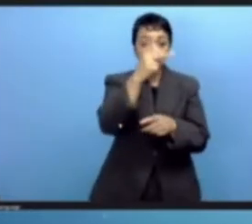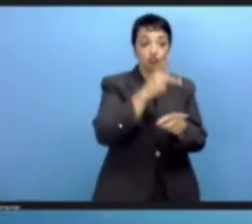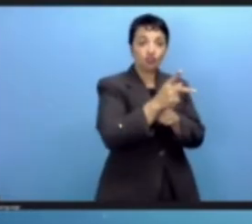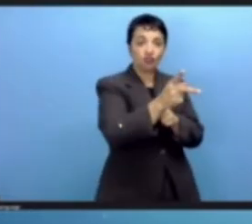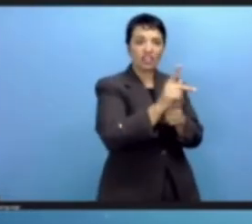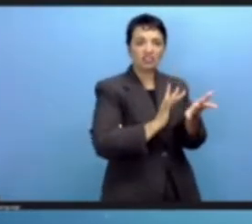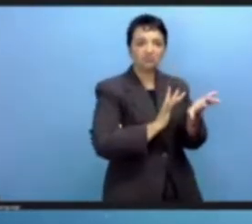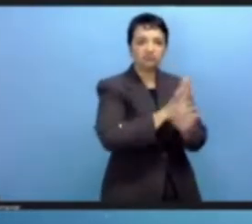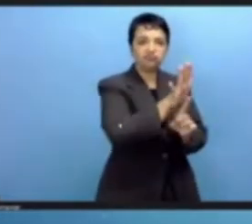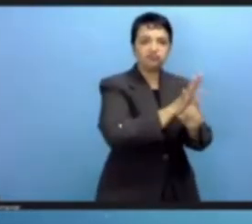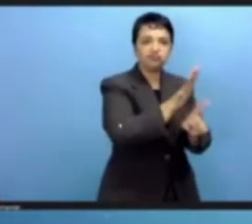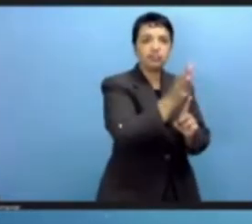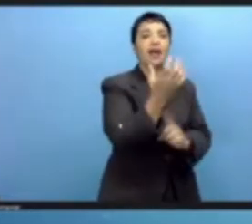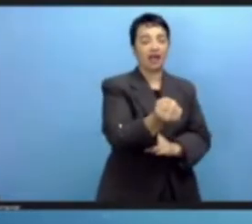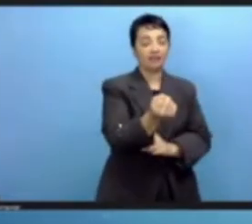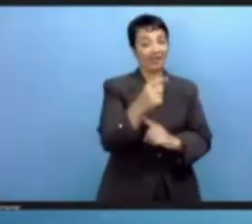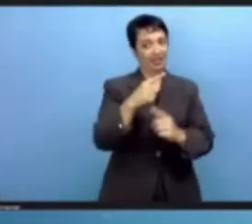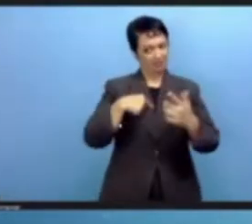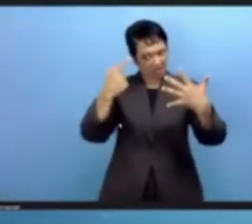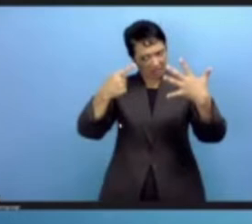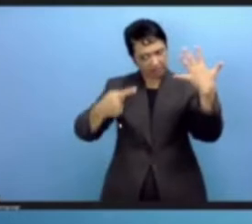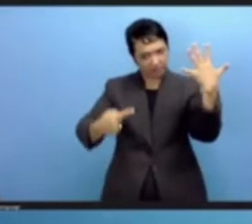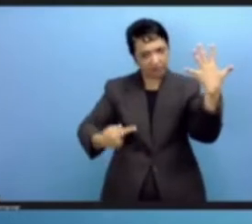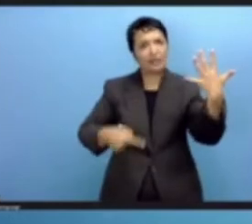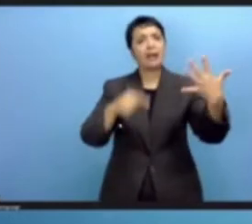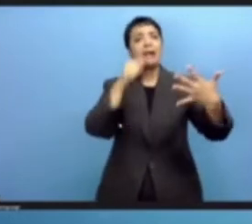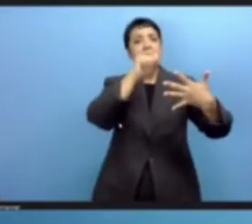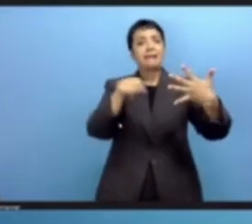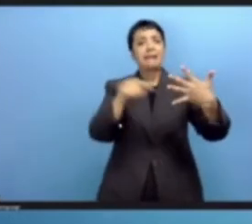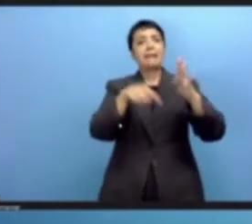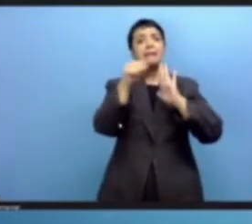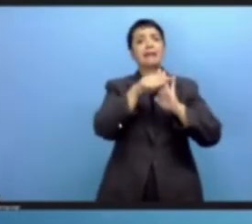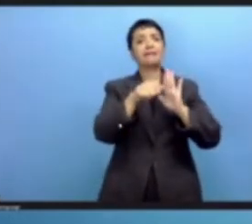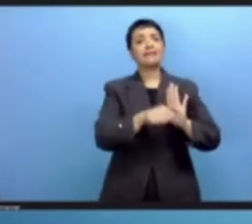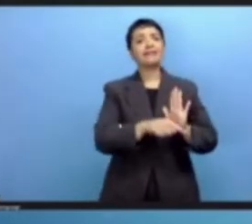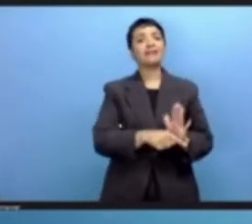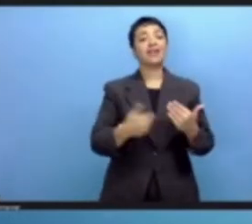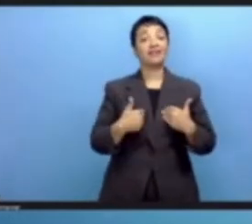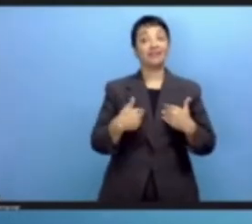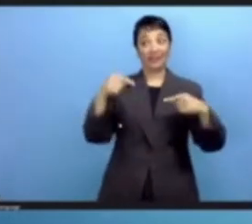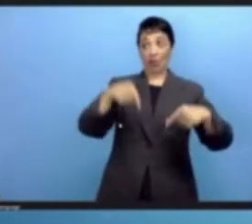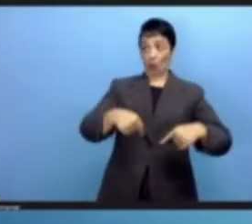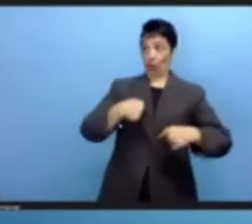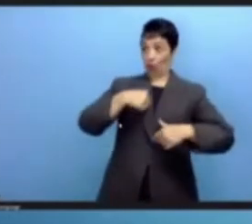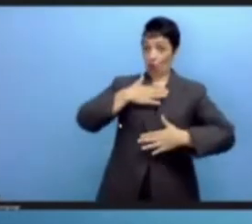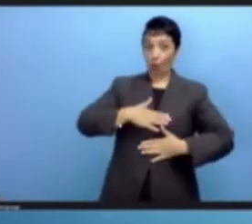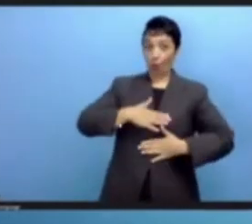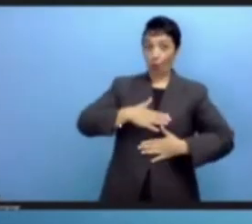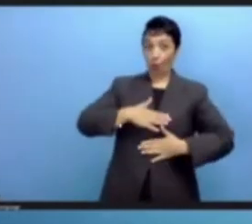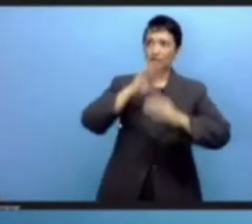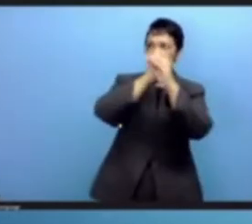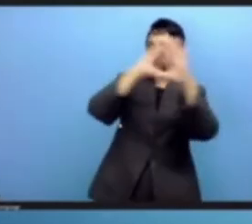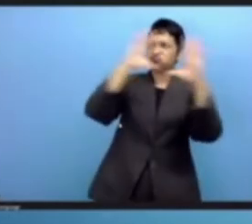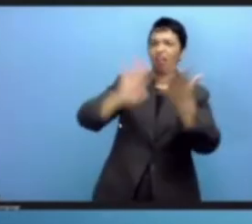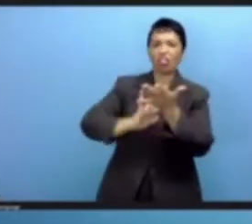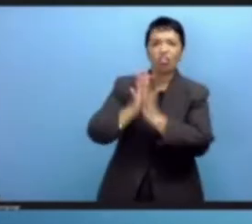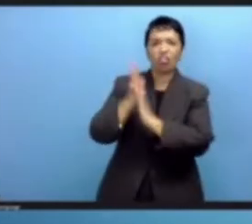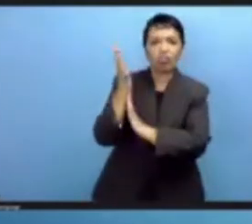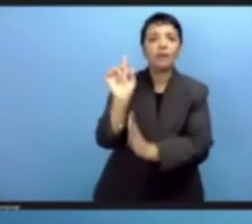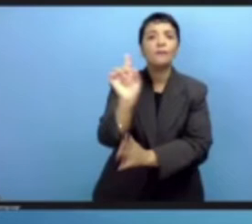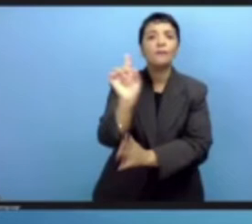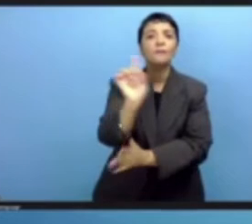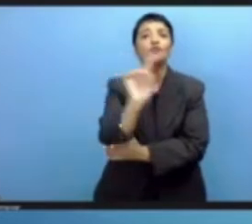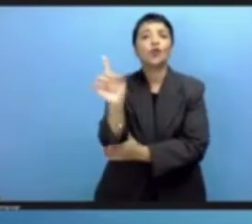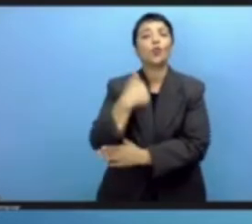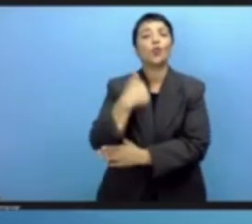and so forth. That's not the resilient, open, accessible Internet that we all want. We don't want the Internet to